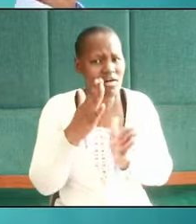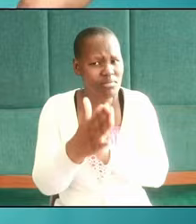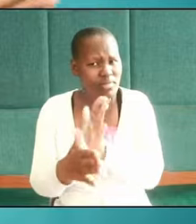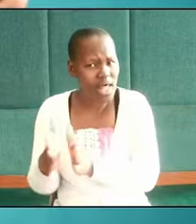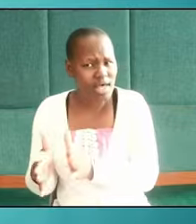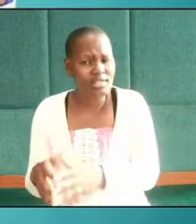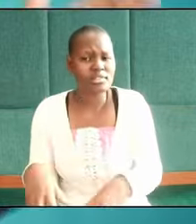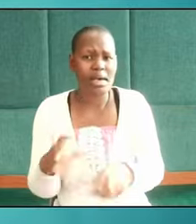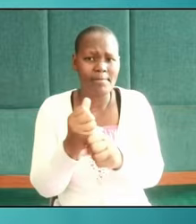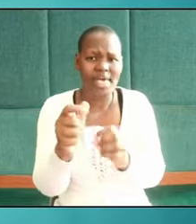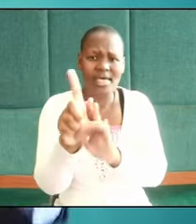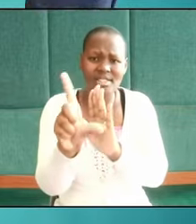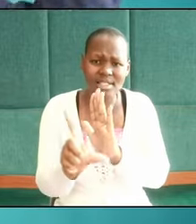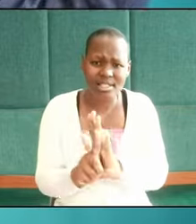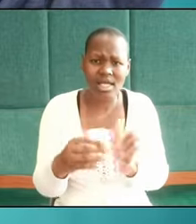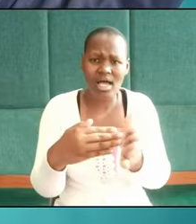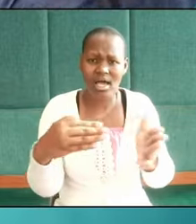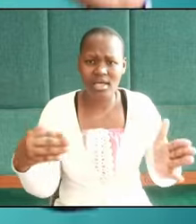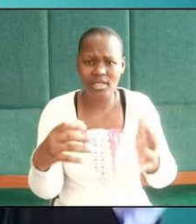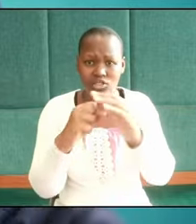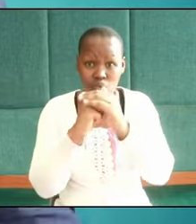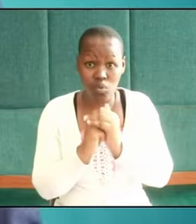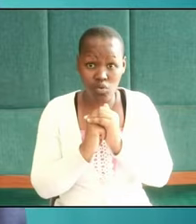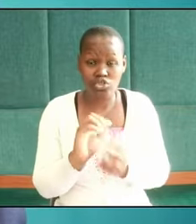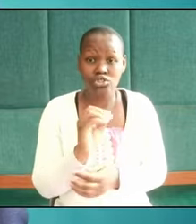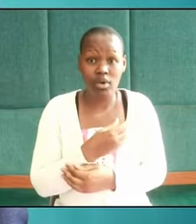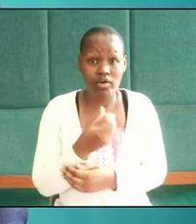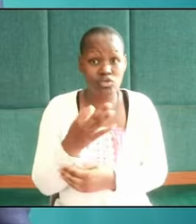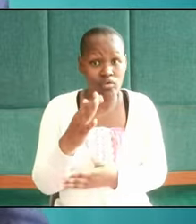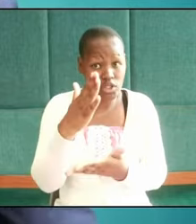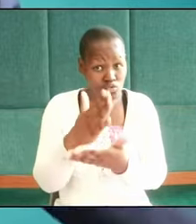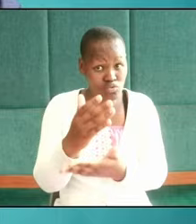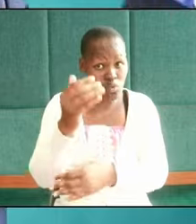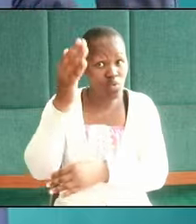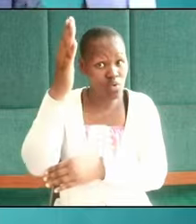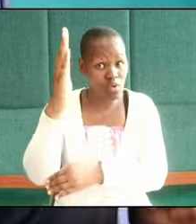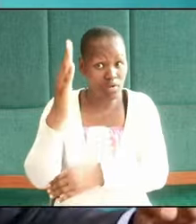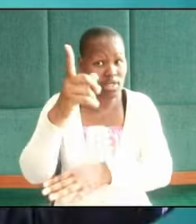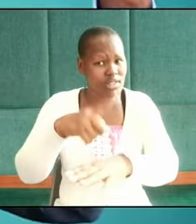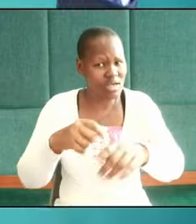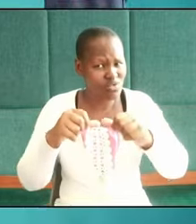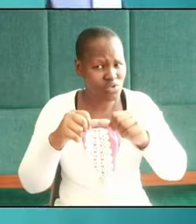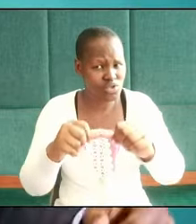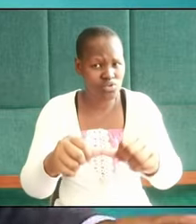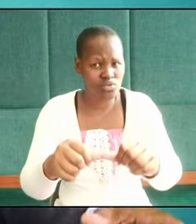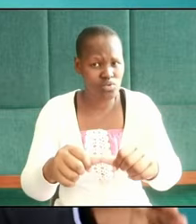make decrees against our worship of the true God when we continue